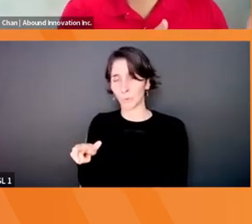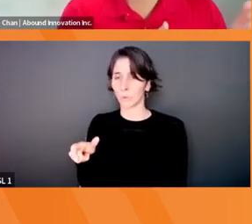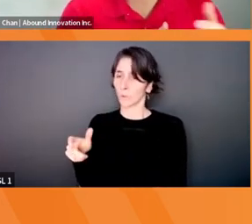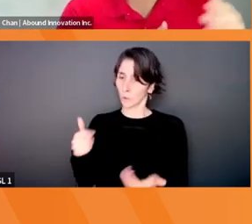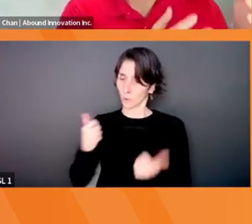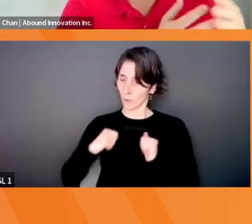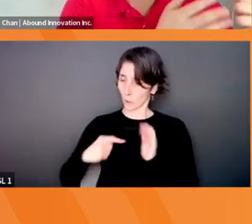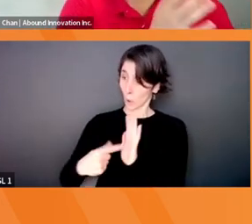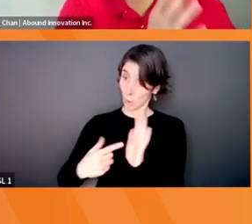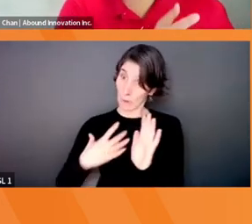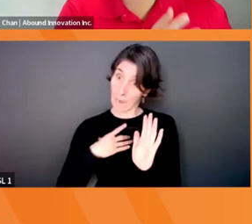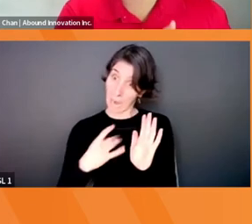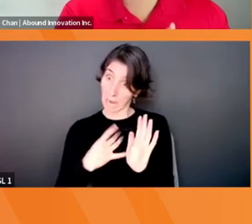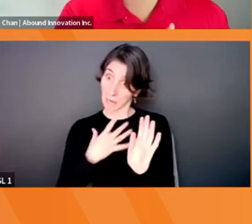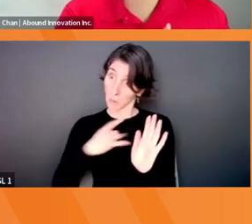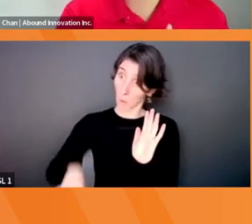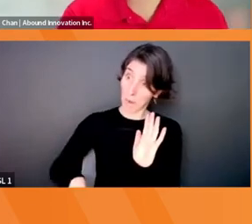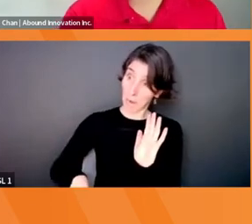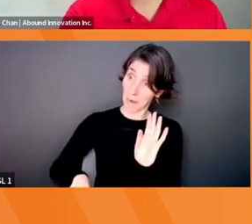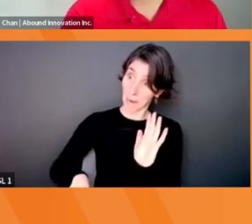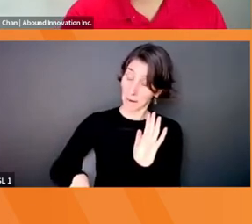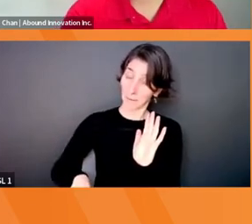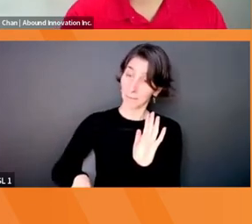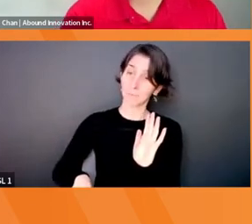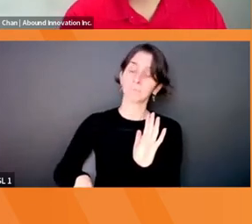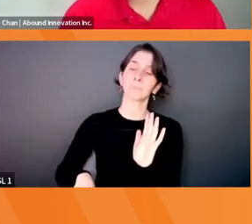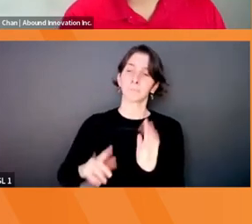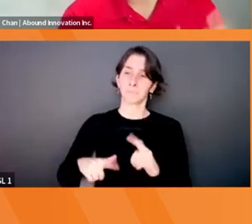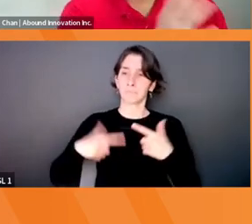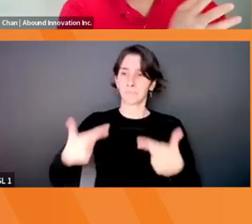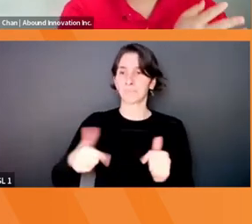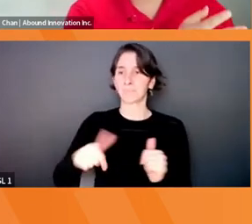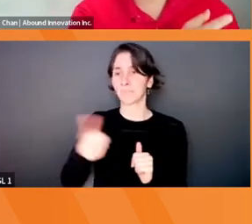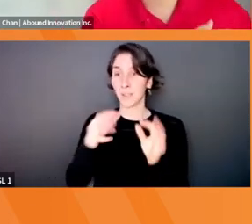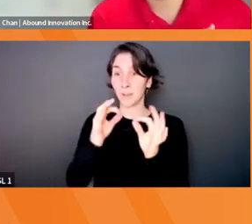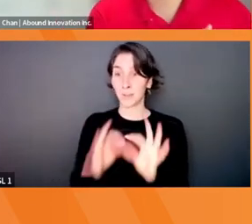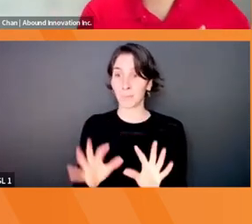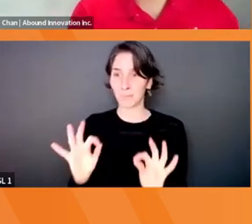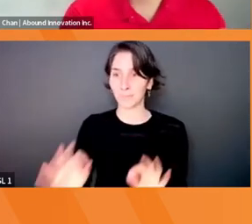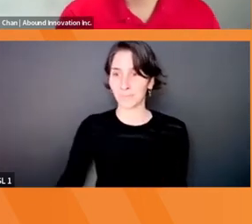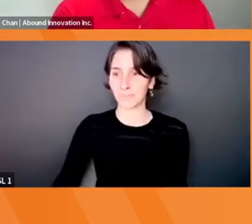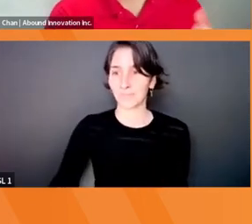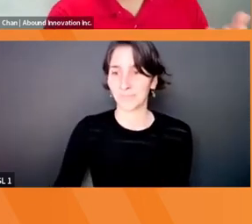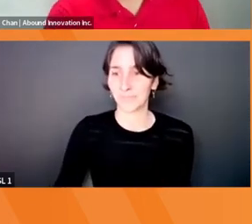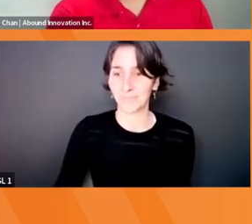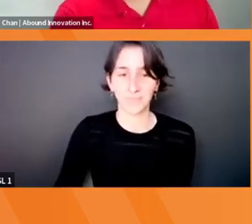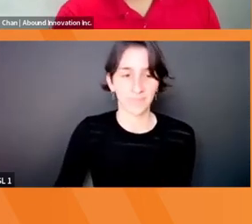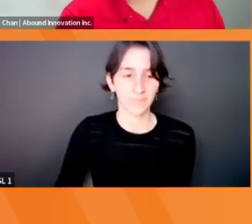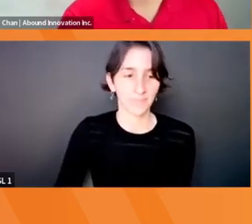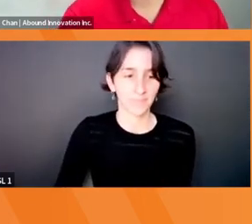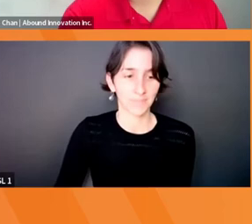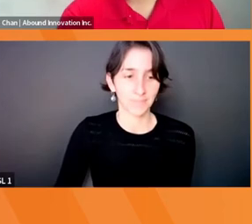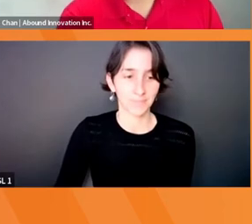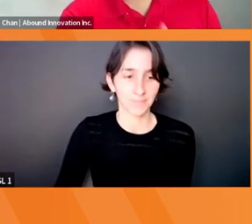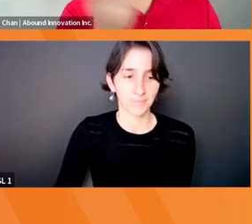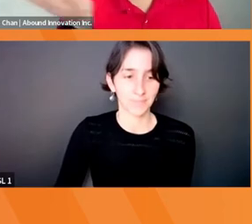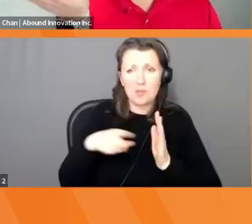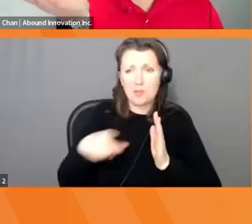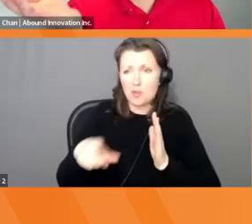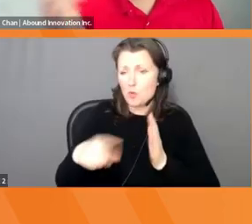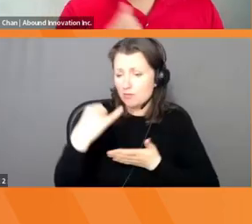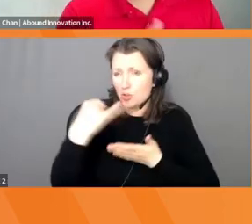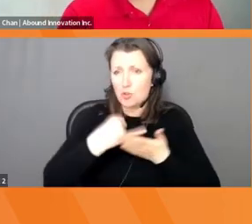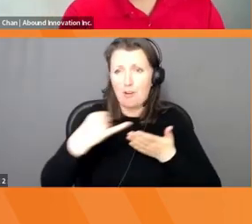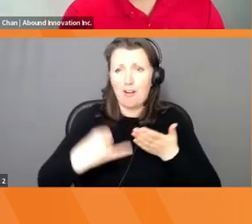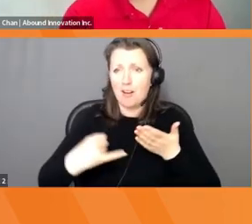concept, or, you know, does the sequence of things make sense? So you can actually, in this mobile example, you could draw them on napkins, and be like,